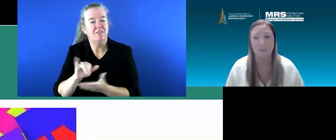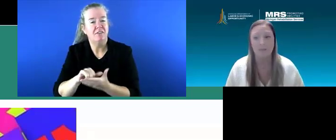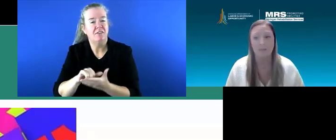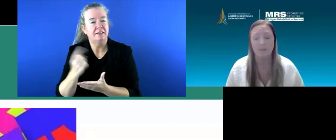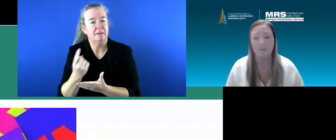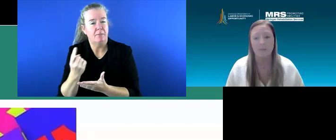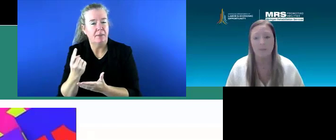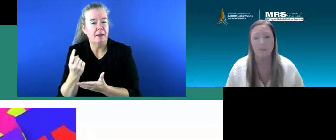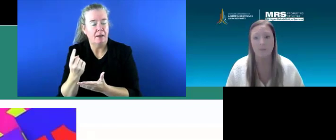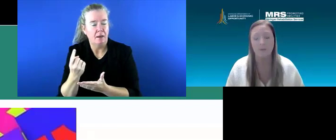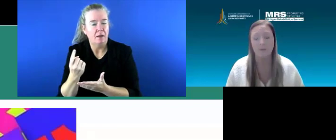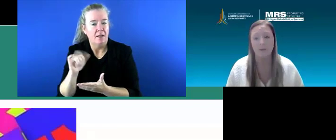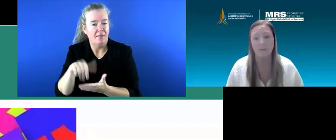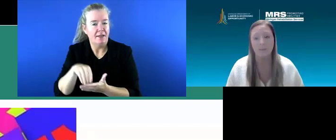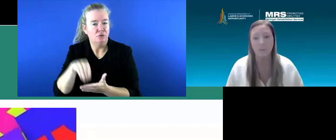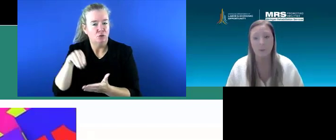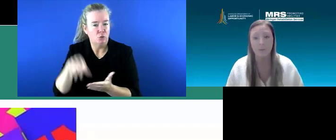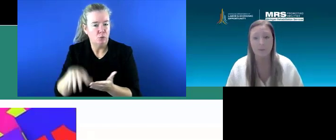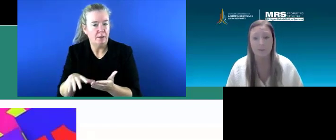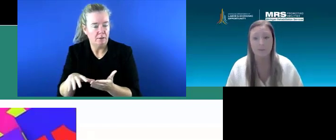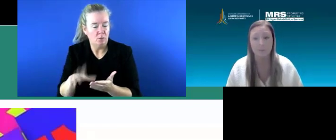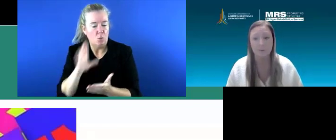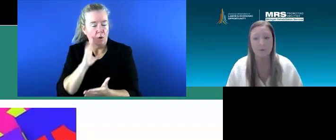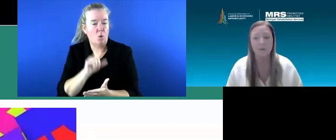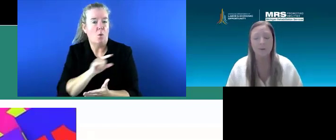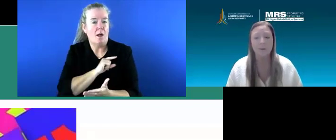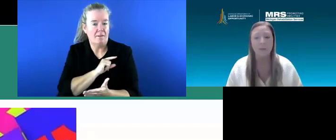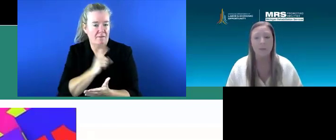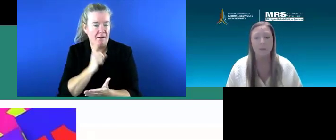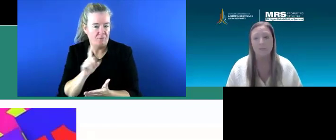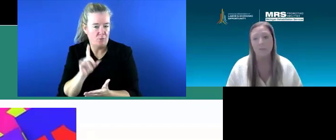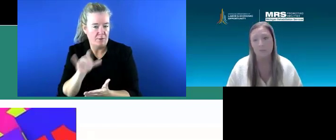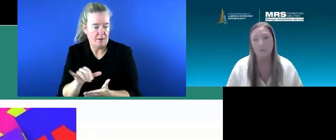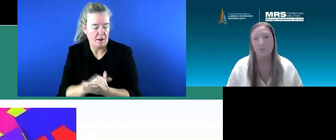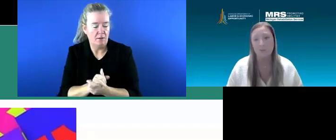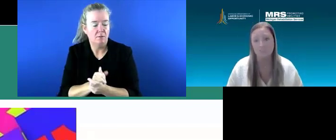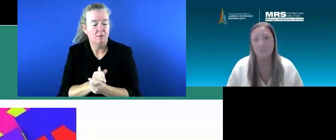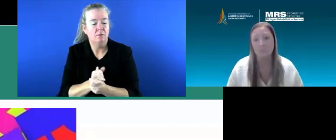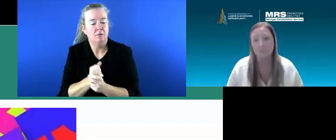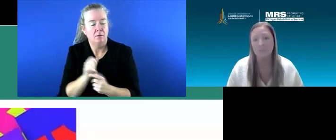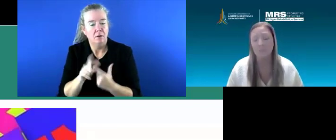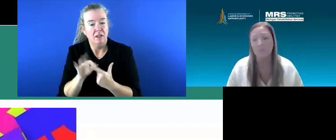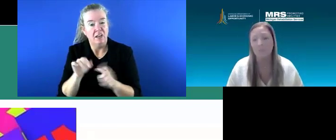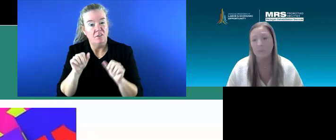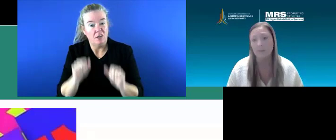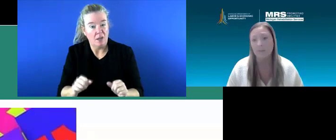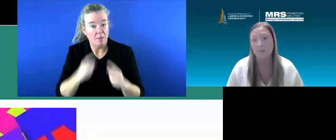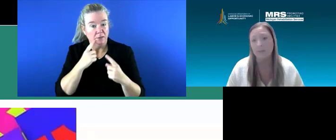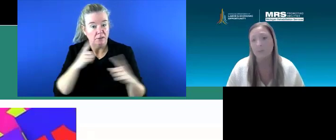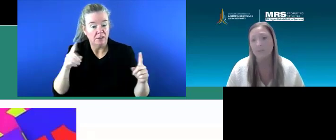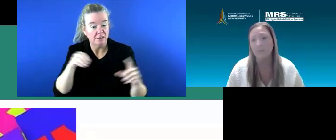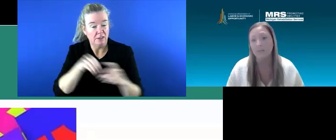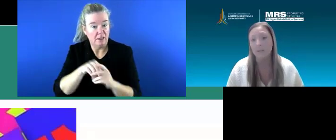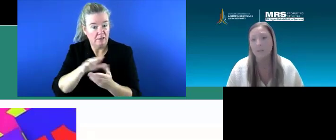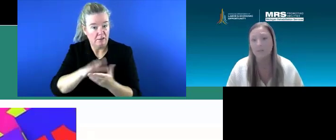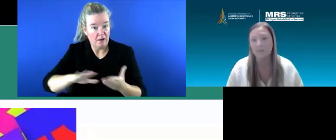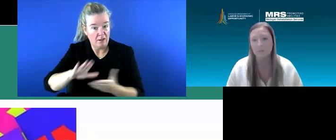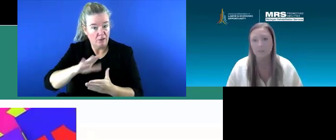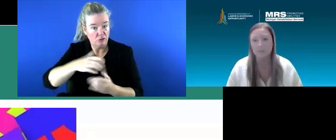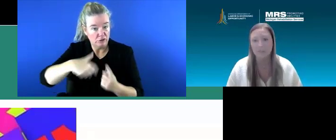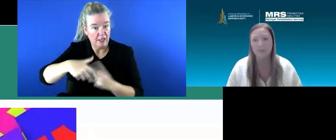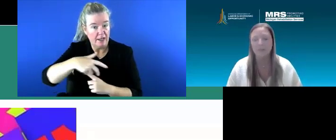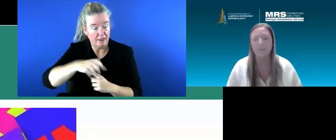that the student, um, qualifies for, and if they, you know, can be successful in that college setting.